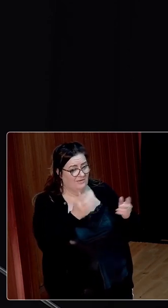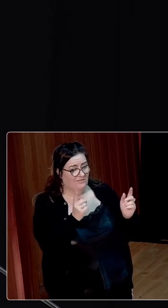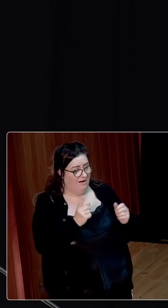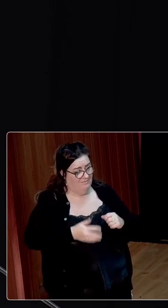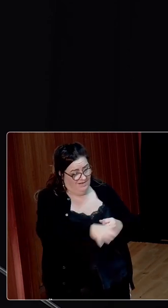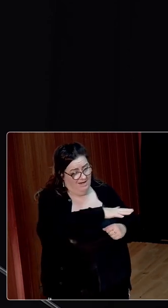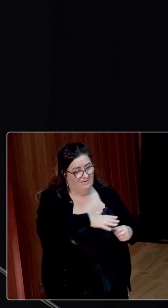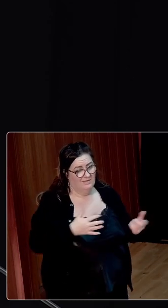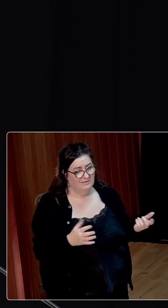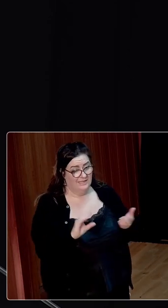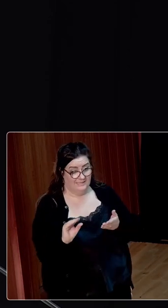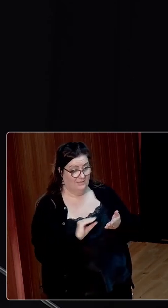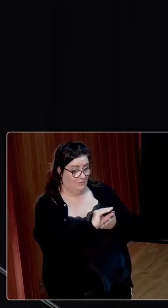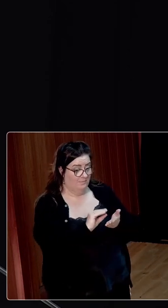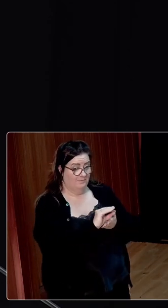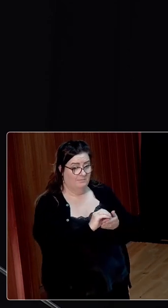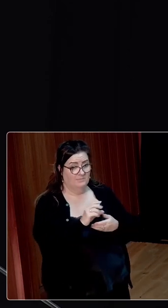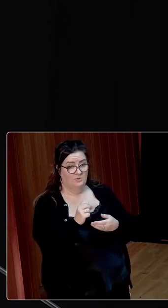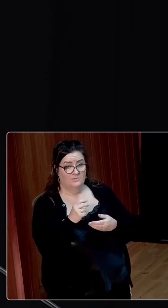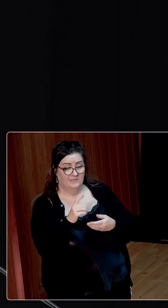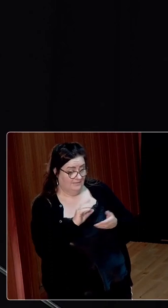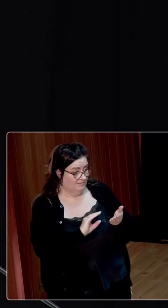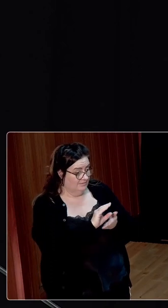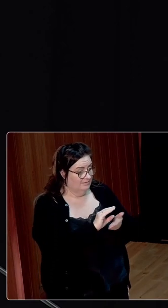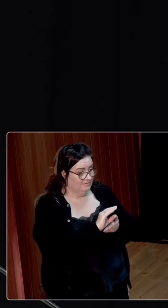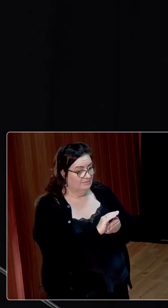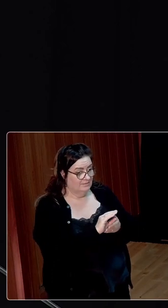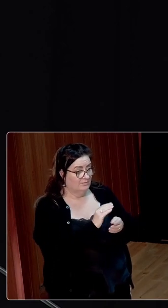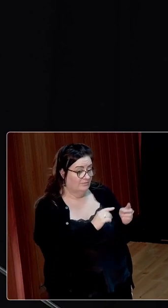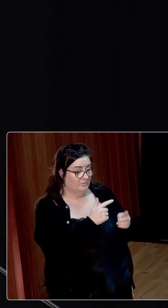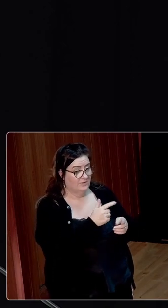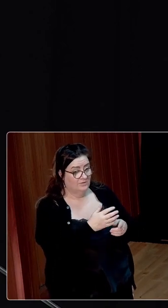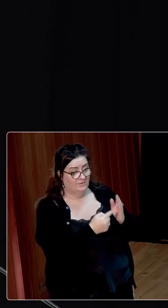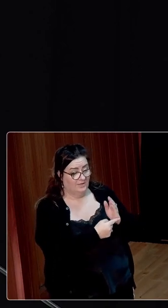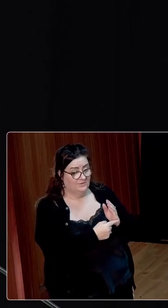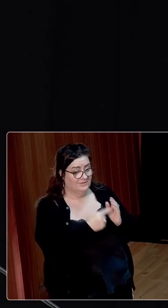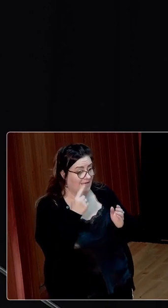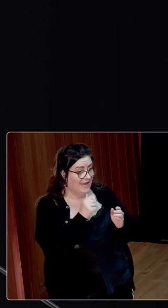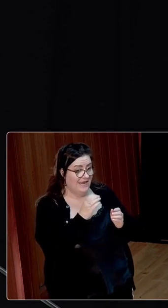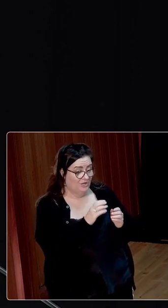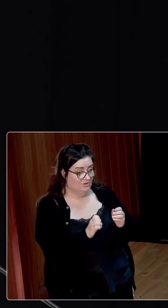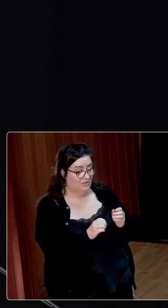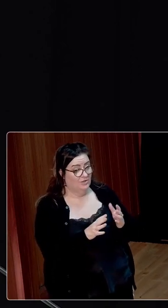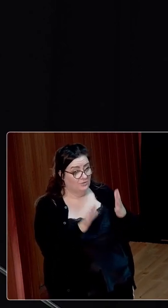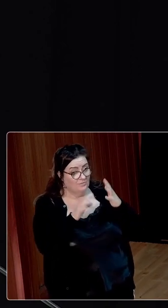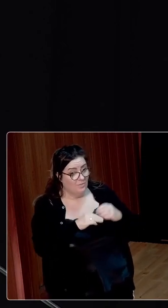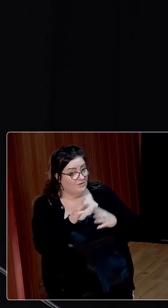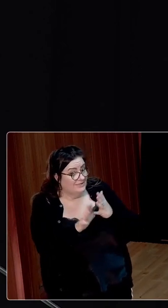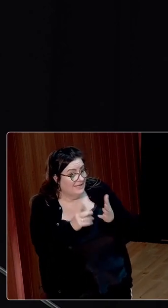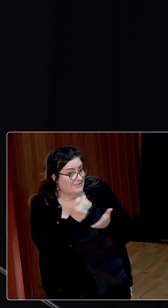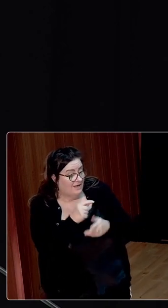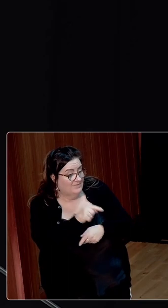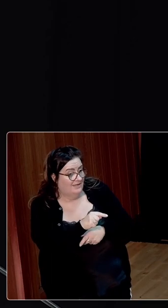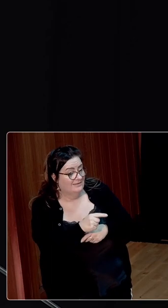Buoyed by subsidies, it is true that the wheat acreage had increased from 22,000 acres to more than 10 times that amount.